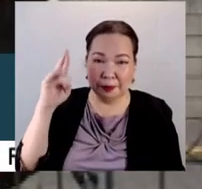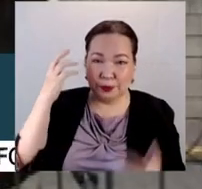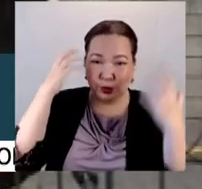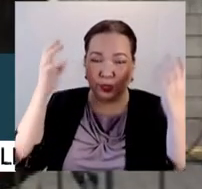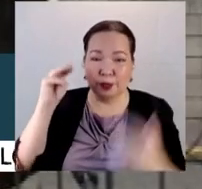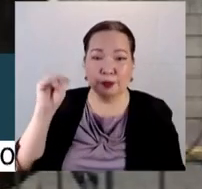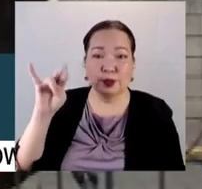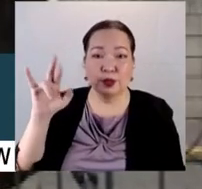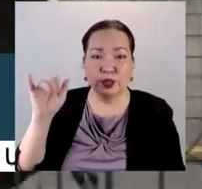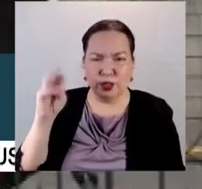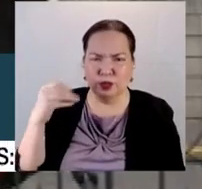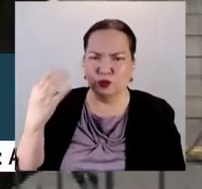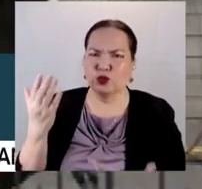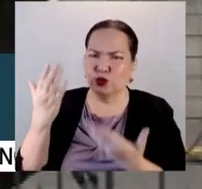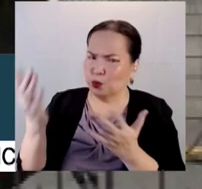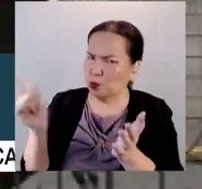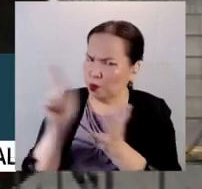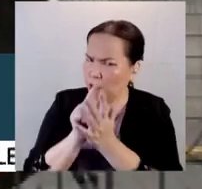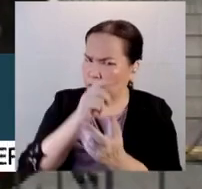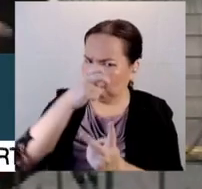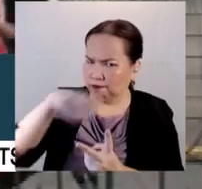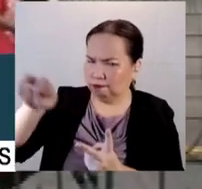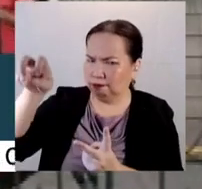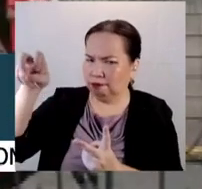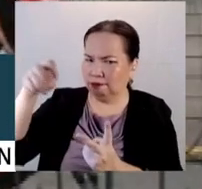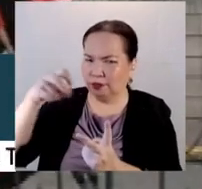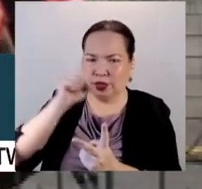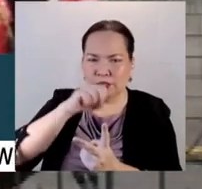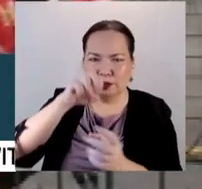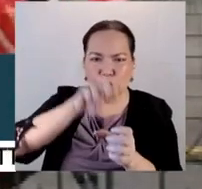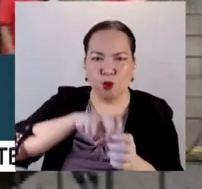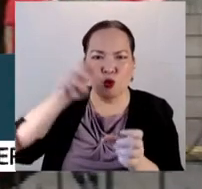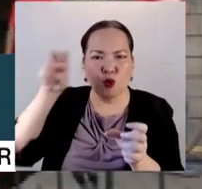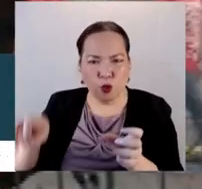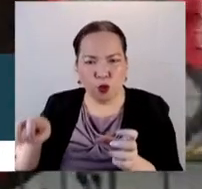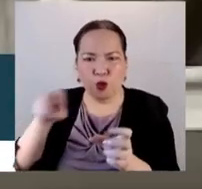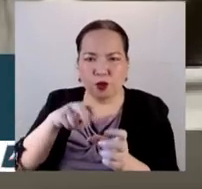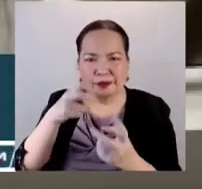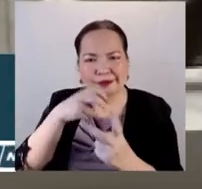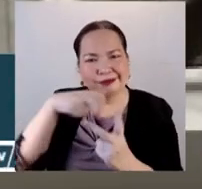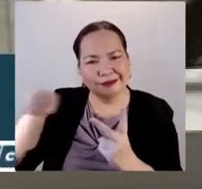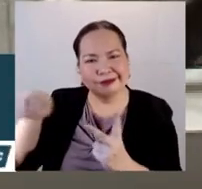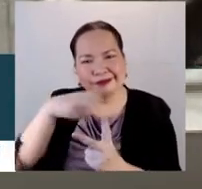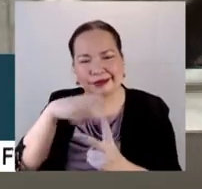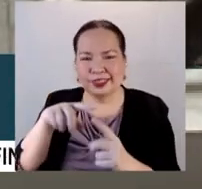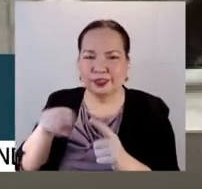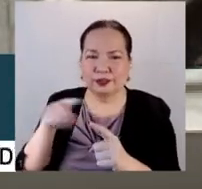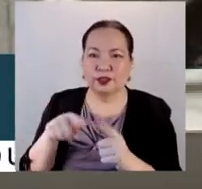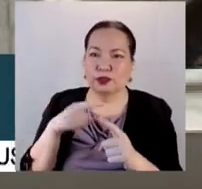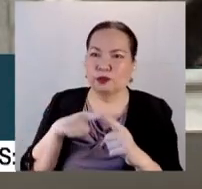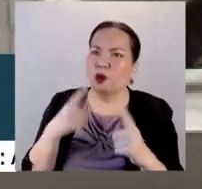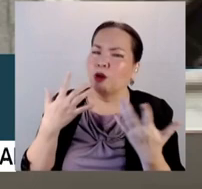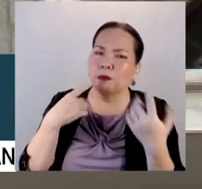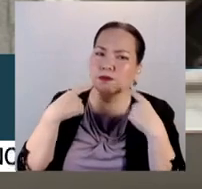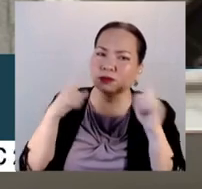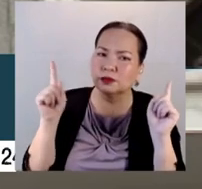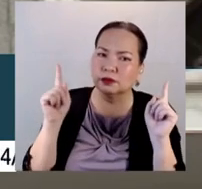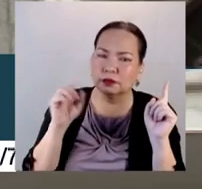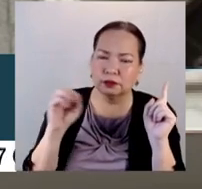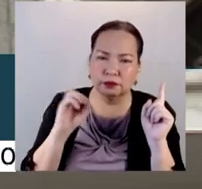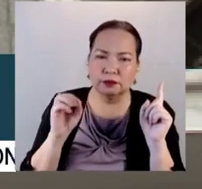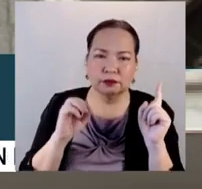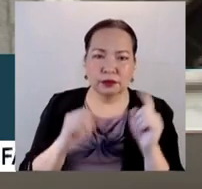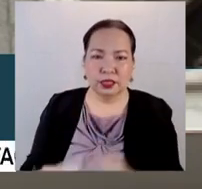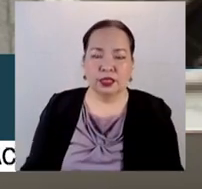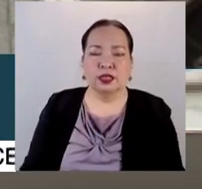that piece of legislation, although it did not materialize, it never went into that legislative